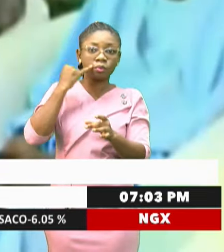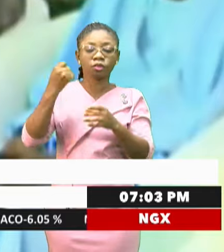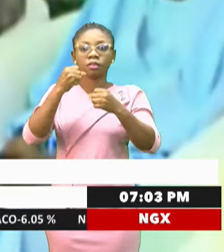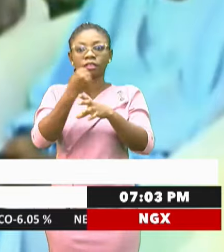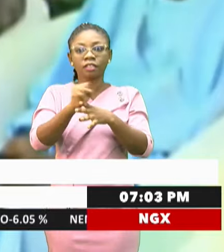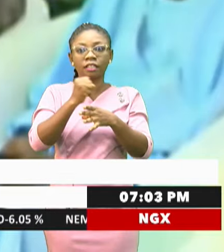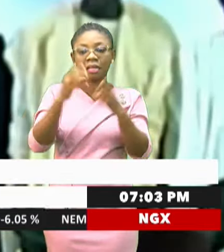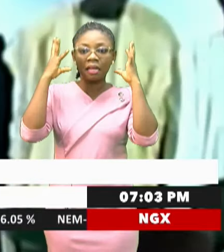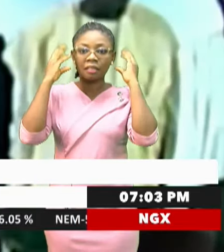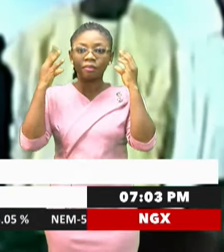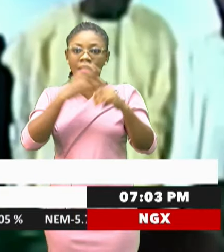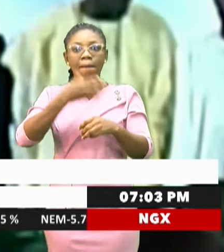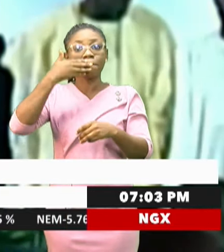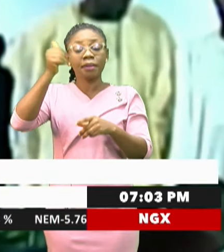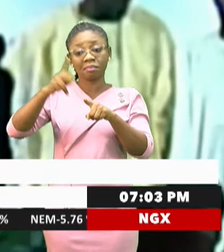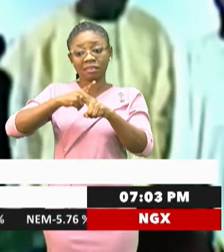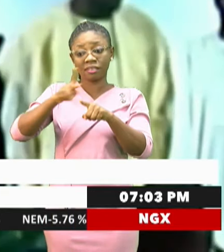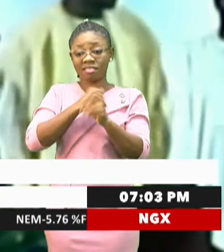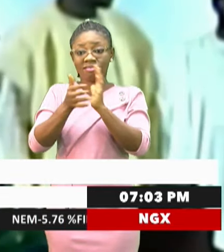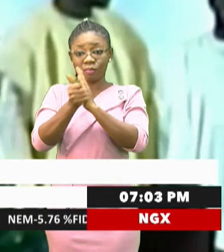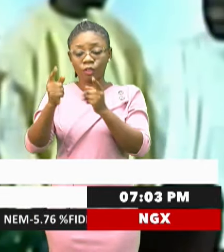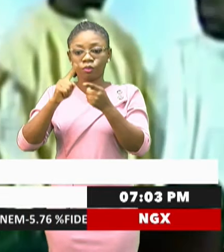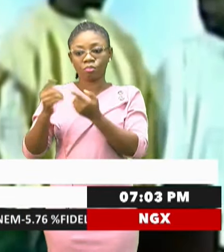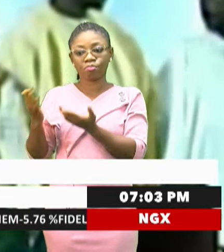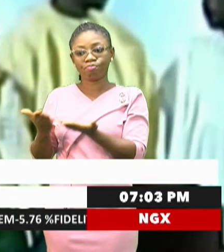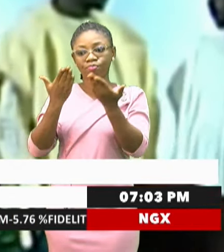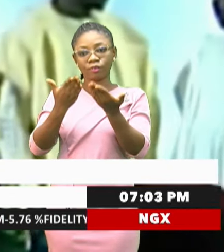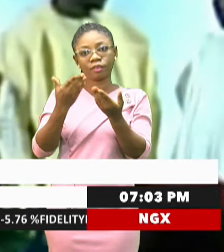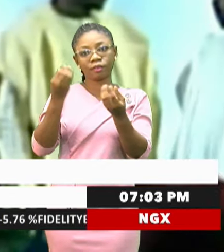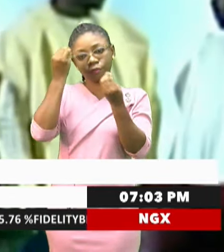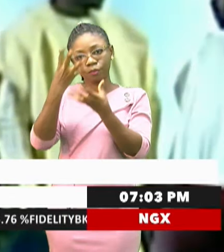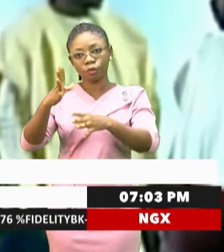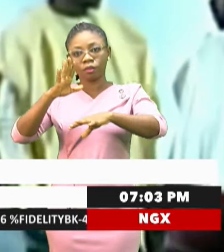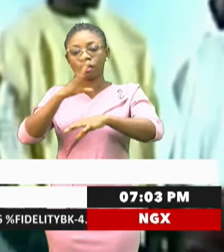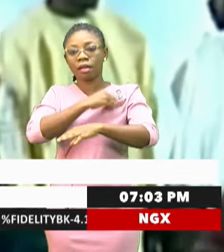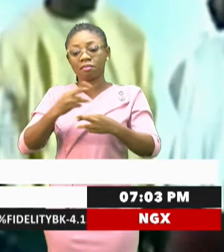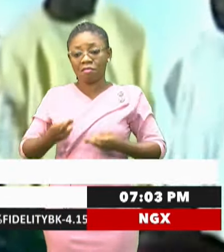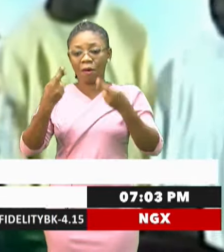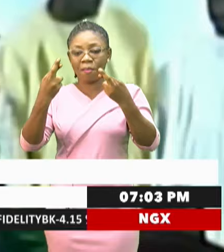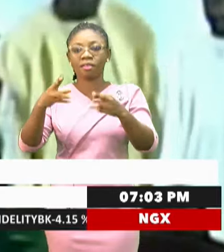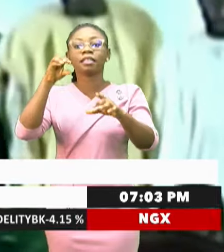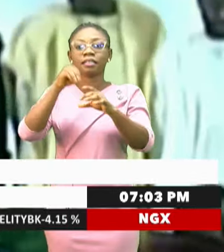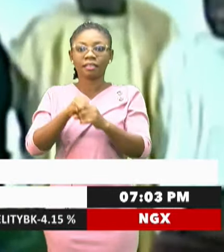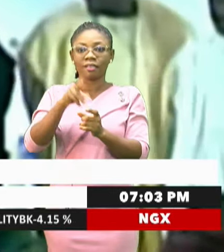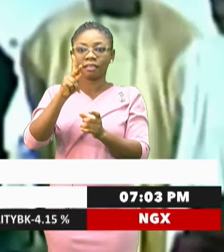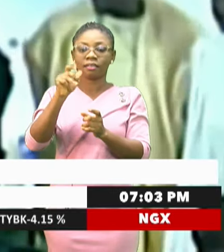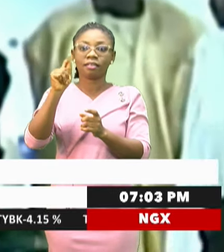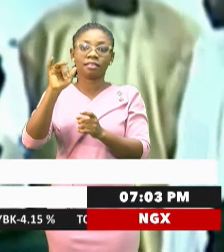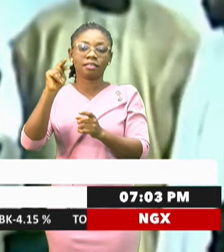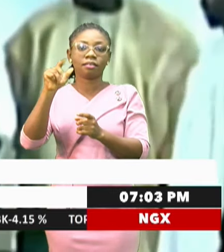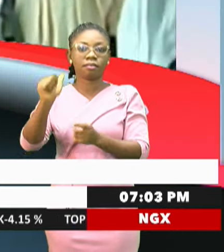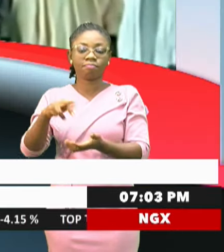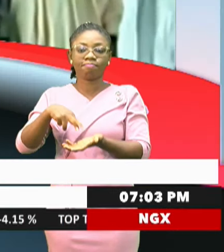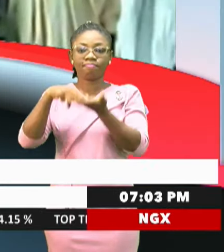best practices, and experts to offer insights and recommendations. In Kasana, Awal Halluru, NTA News.